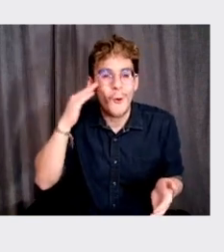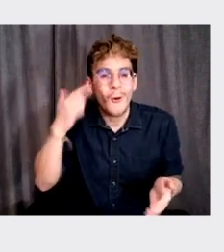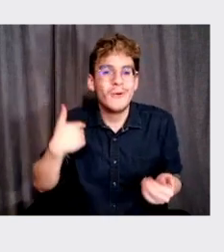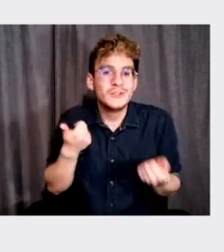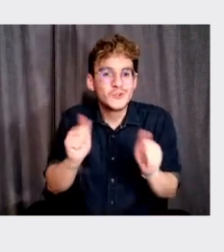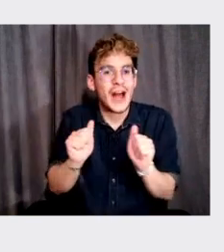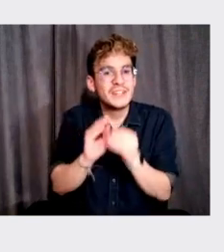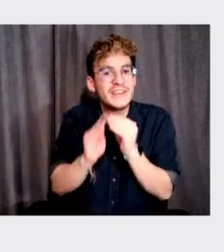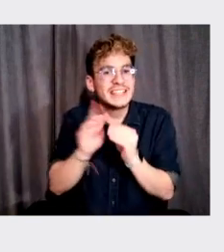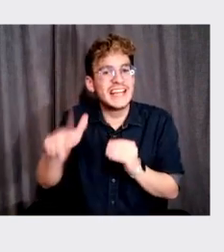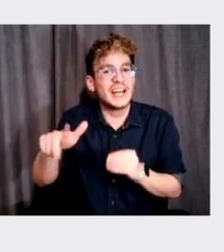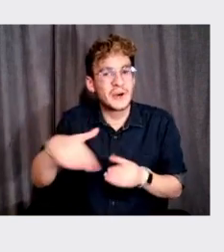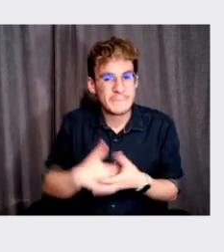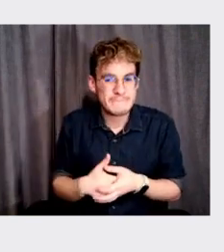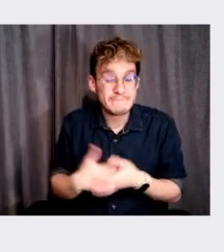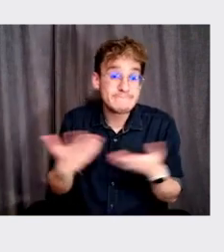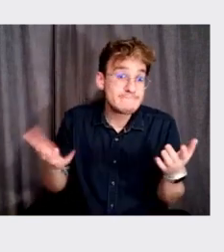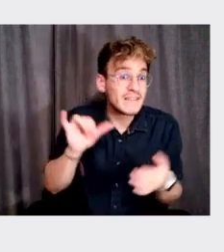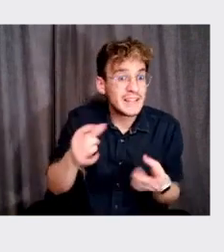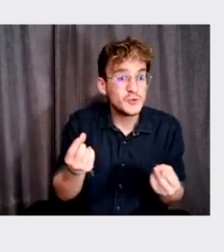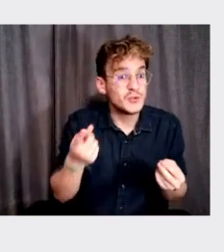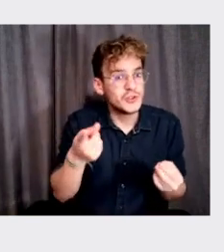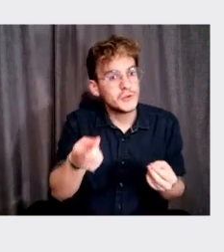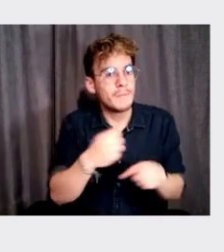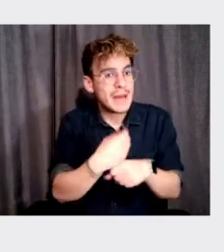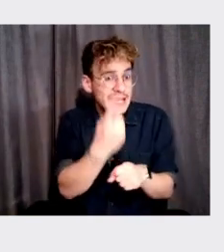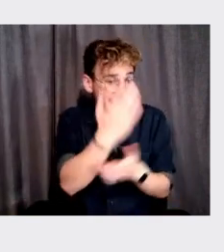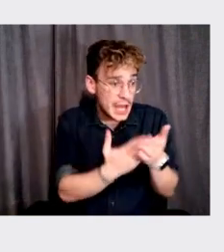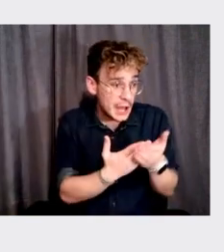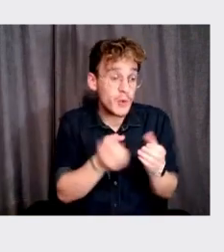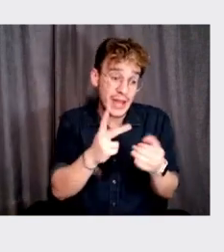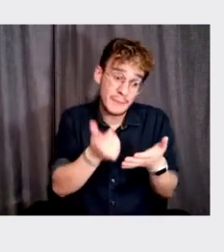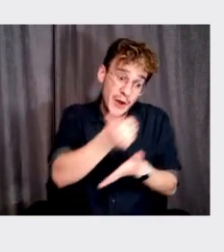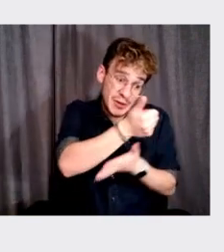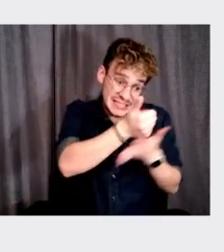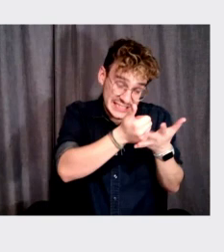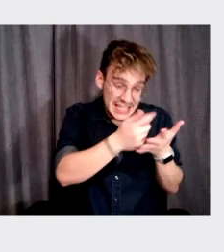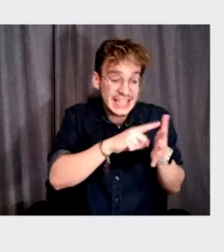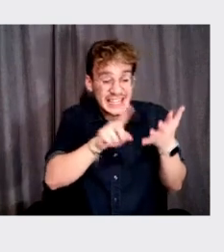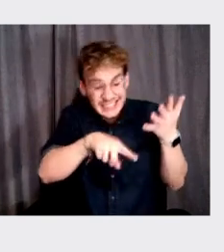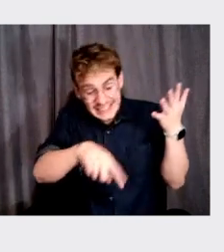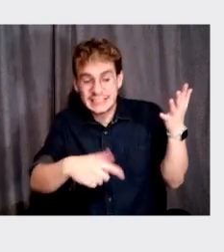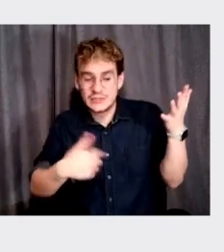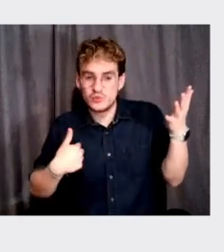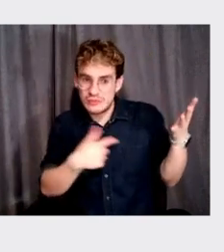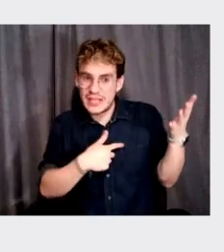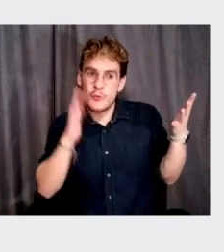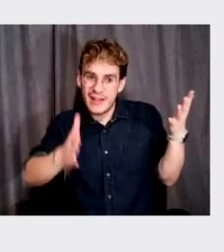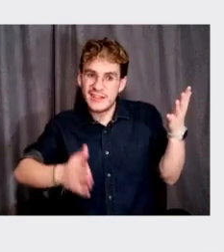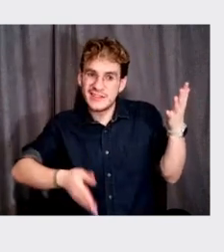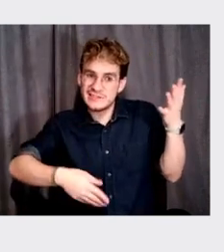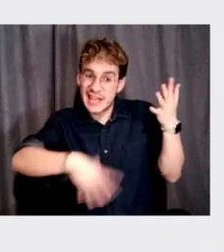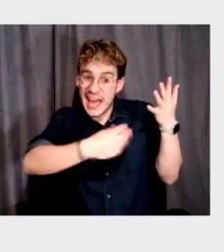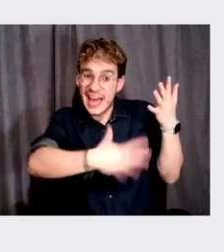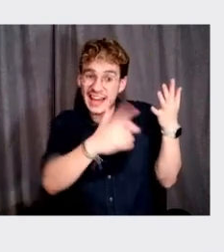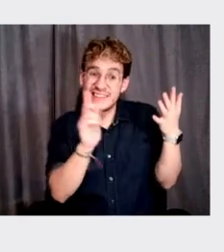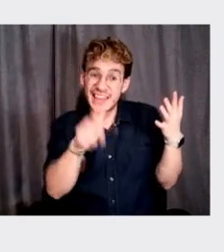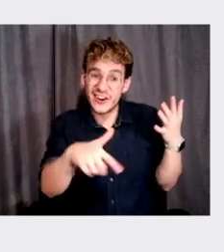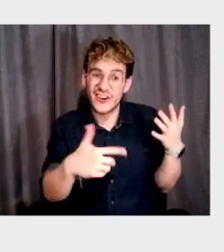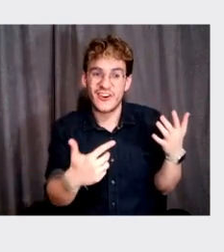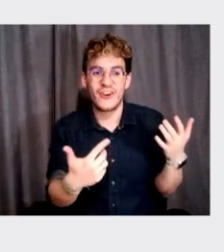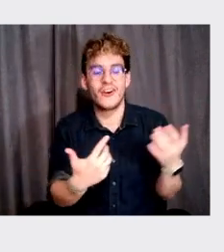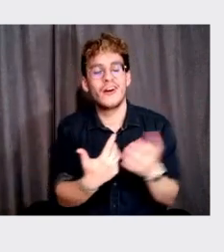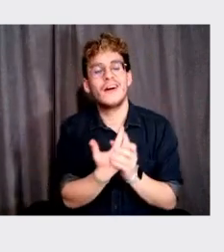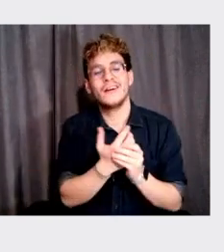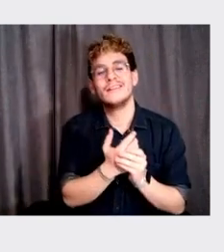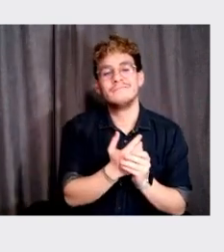evolve later in digital products. That's what you do. You make some prioritizations and design projects in general, it's same thing with architecture. And so,